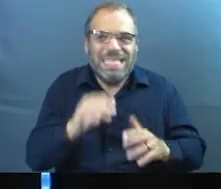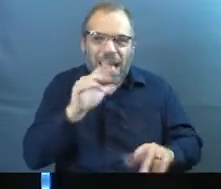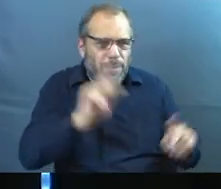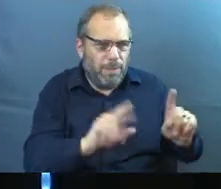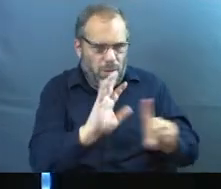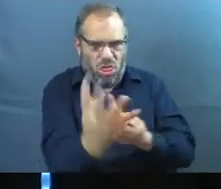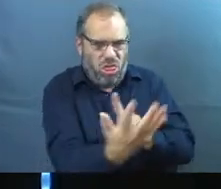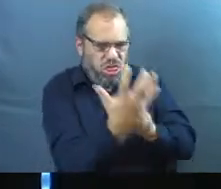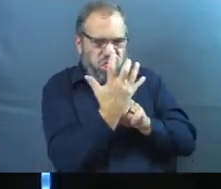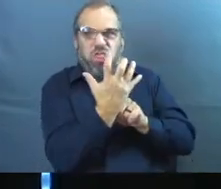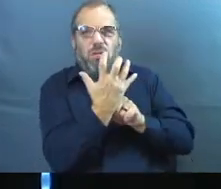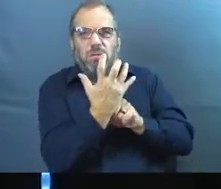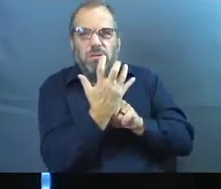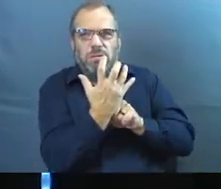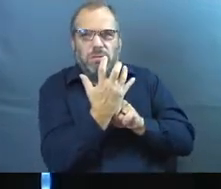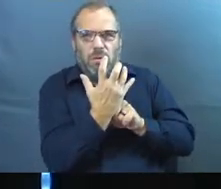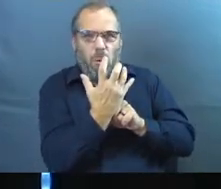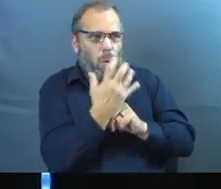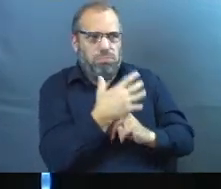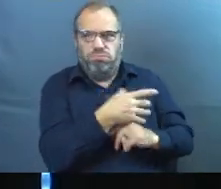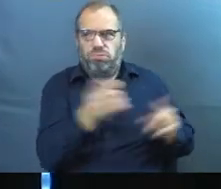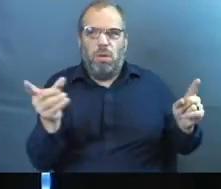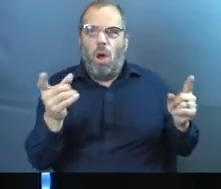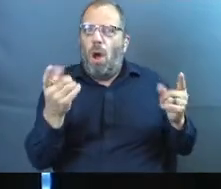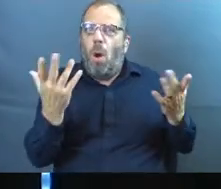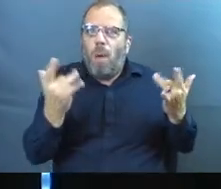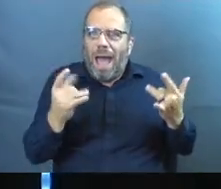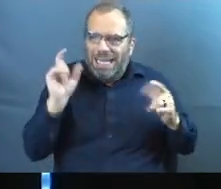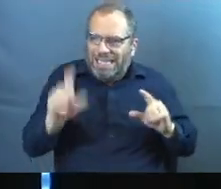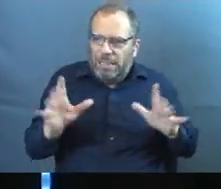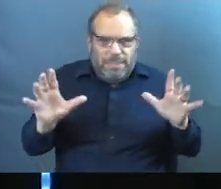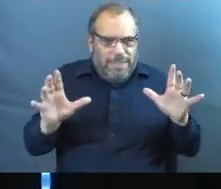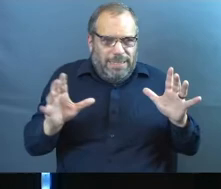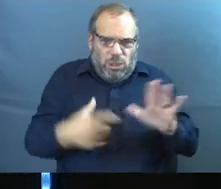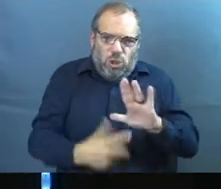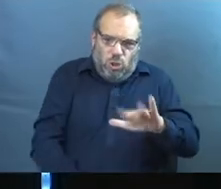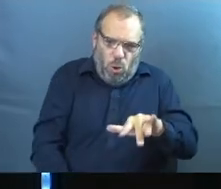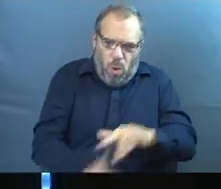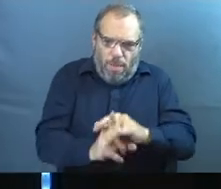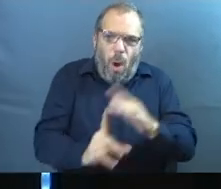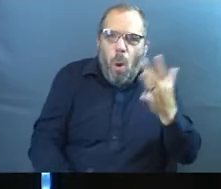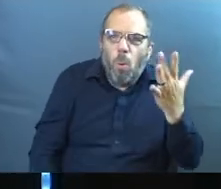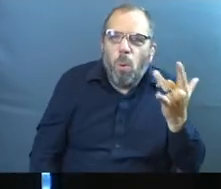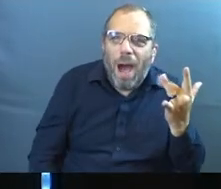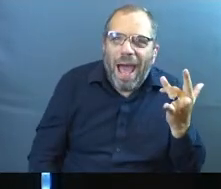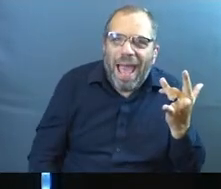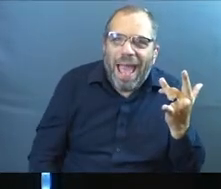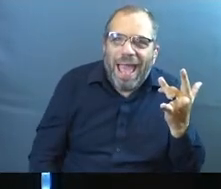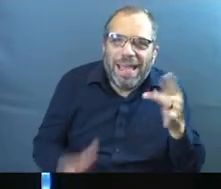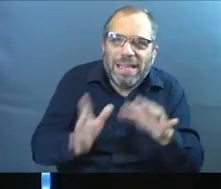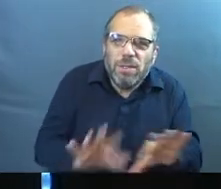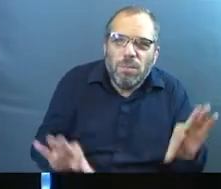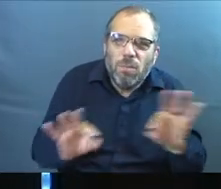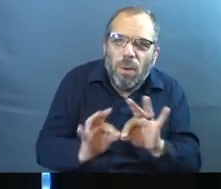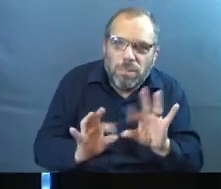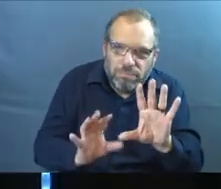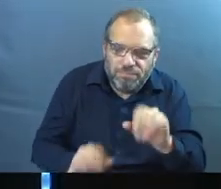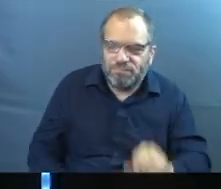people surrounding us, not just faces in a crowd. Why do we need people who really show up? Why is it important?